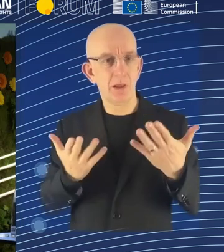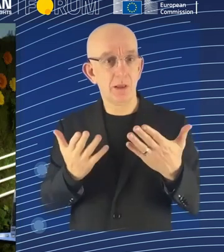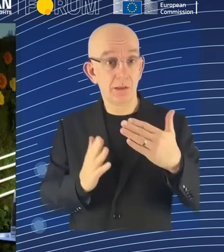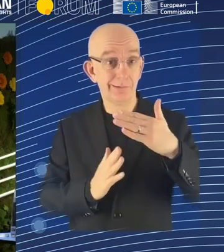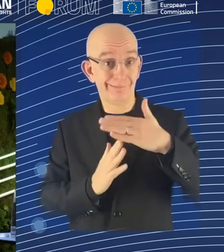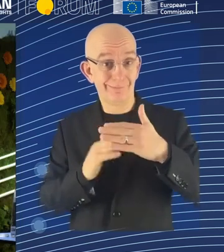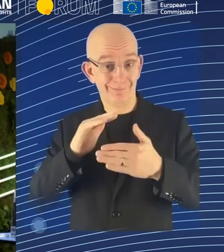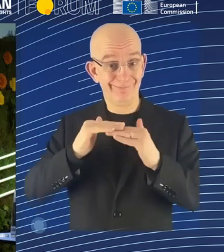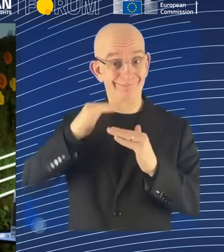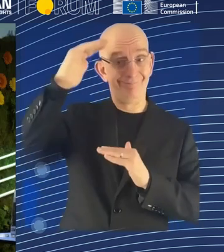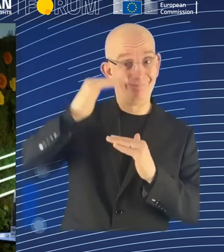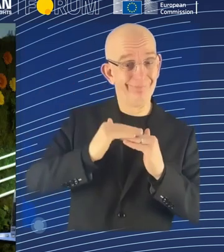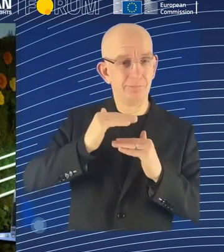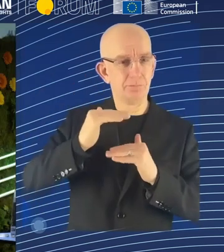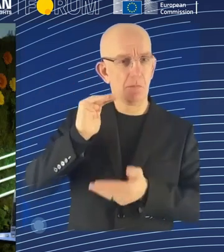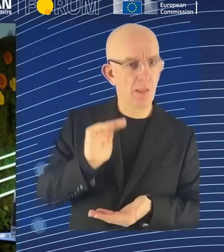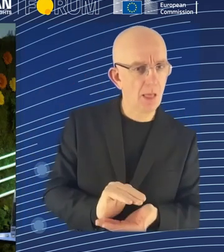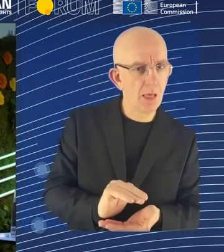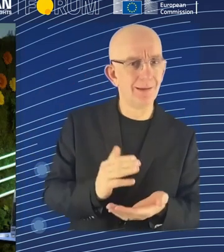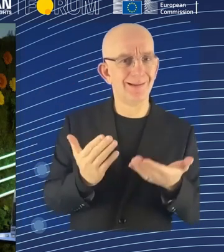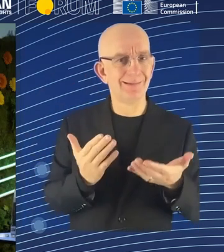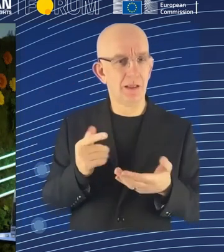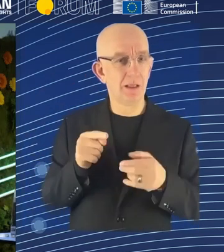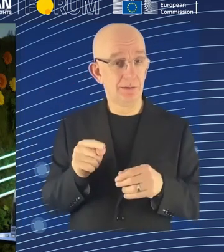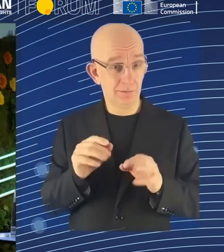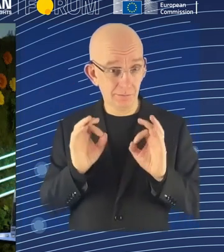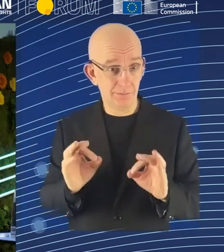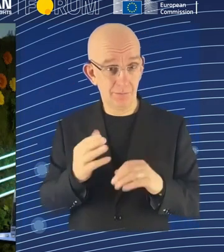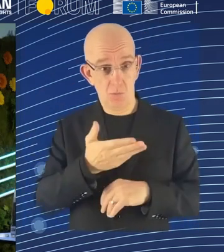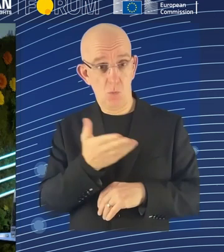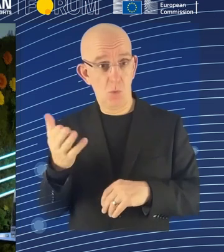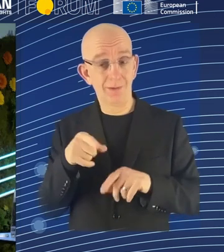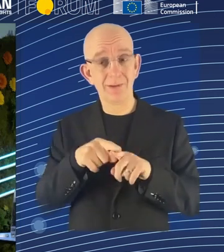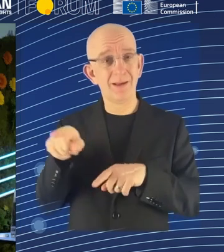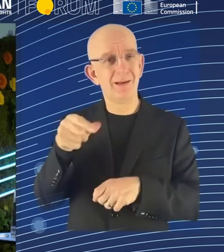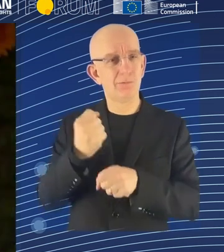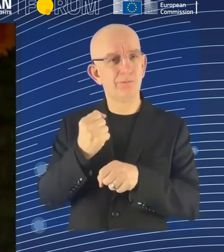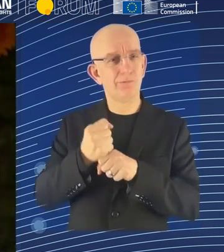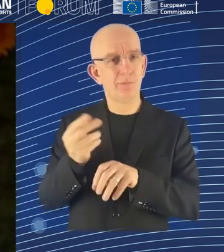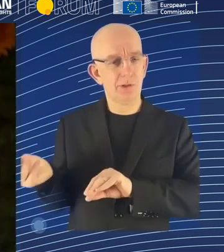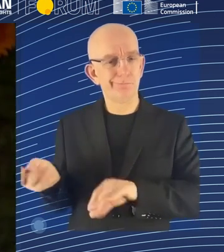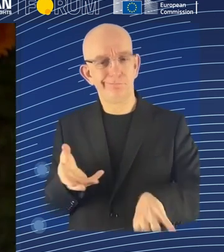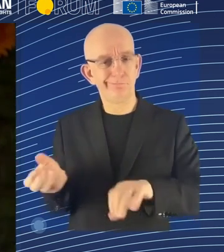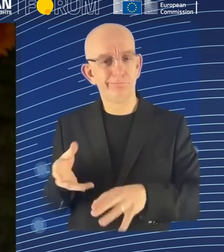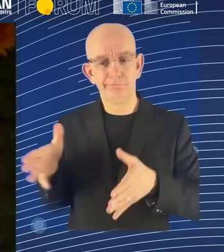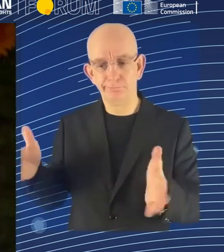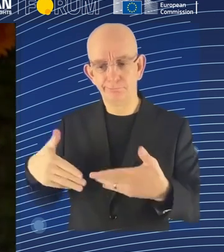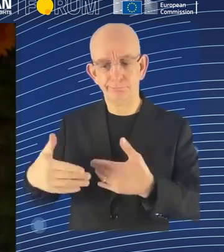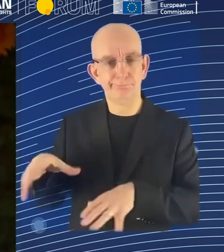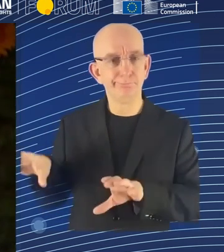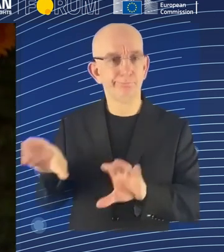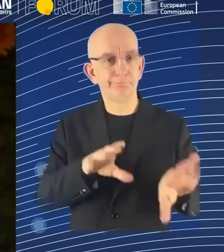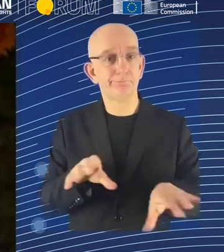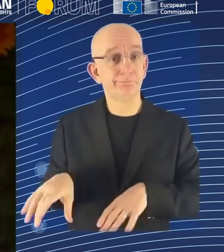can only do X boxes an hour. You can only treat X patients an hour. This is a very difficult set of questions